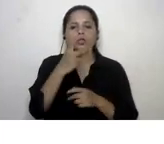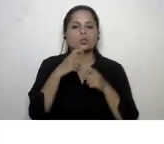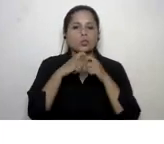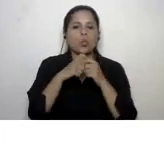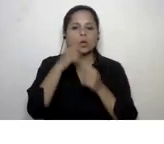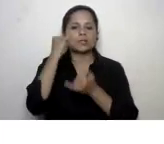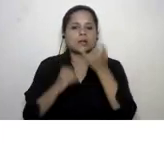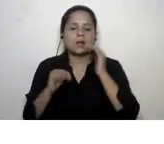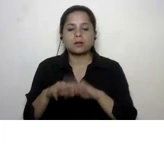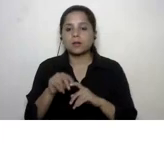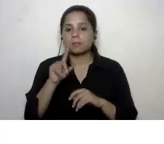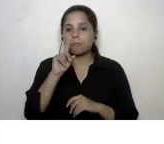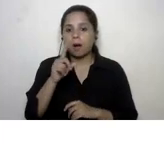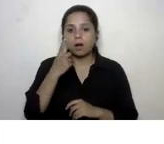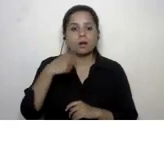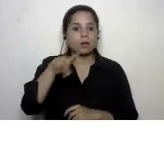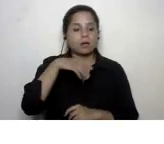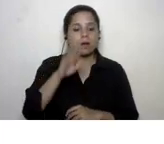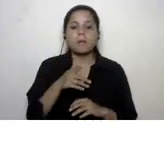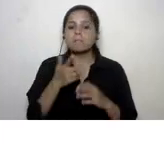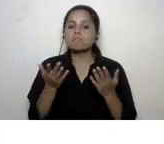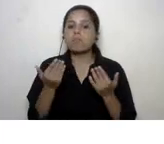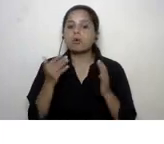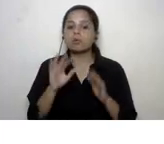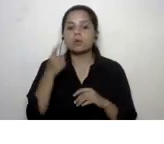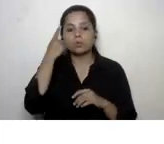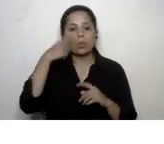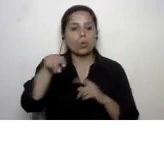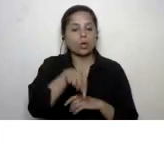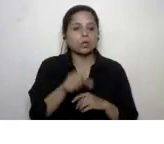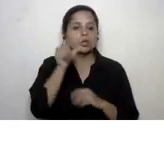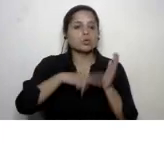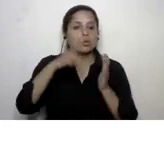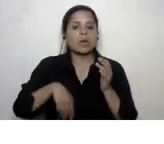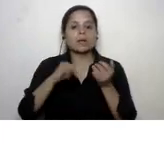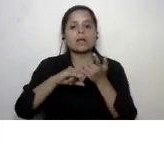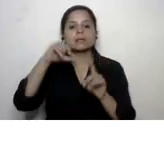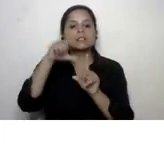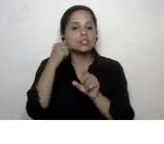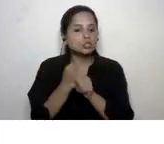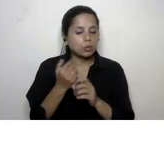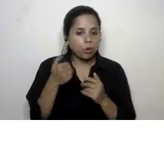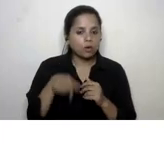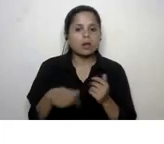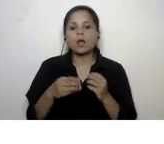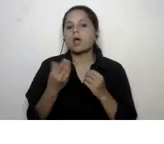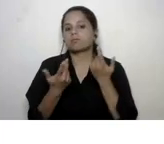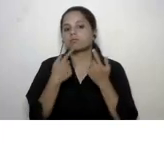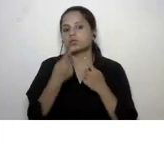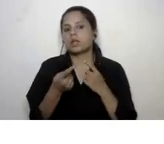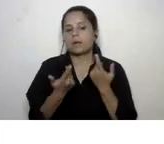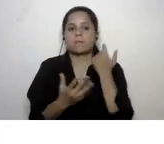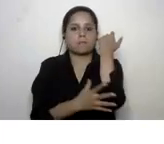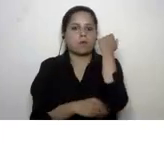end but here we have a lot of possibilities for the un sdgs we can have no poverty quality education